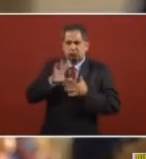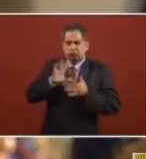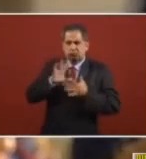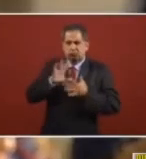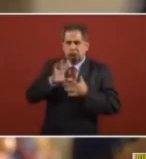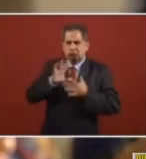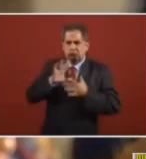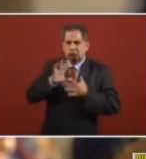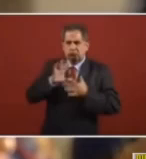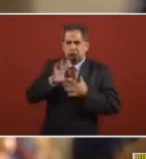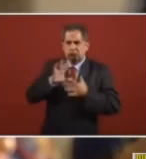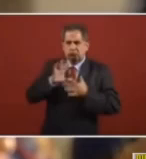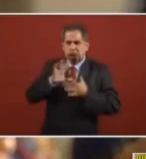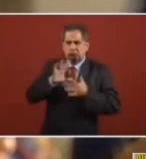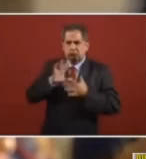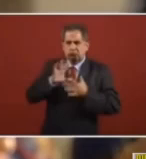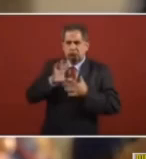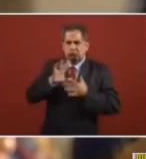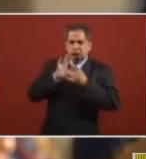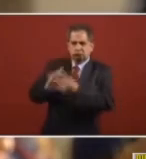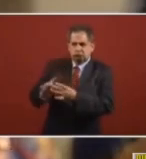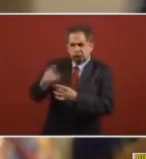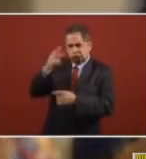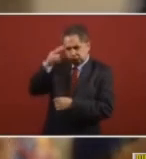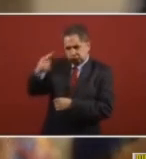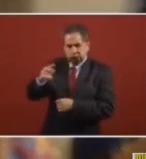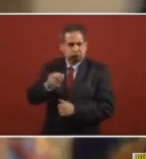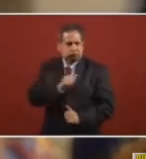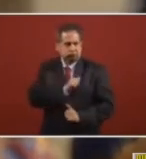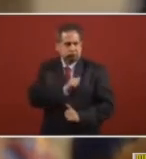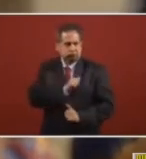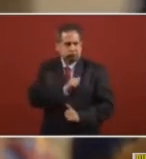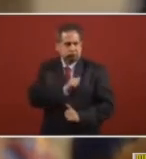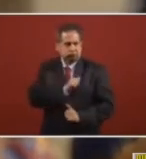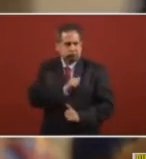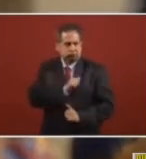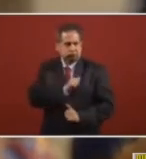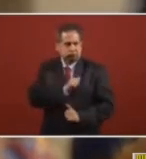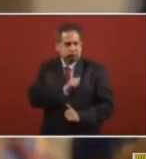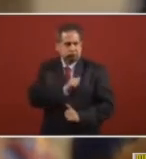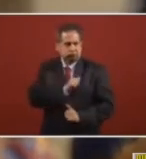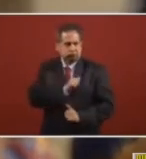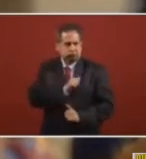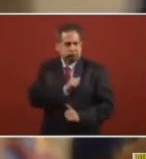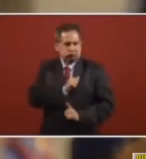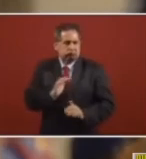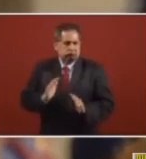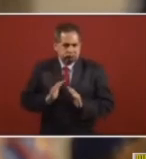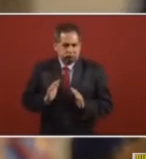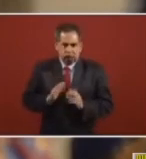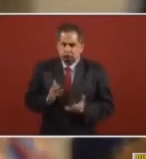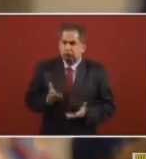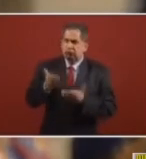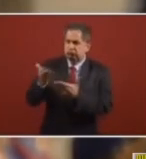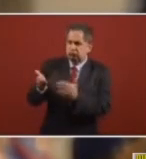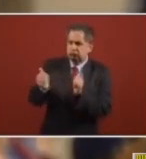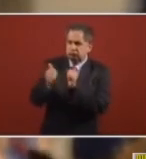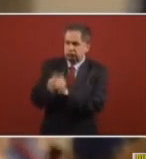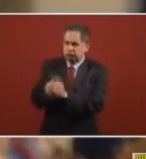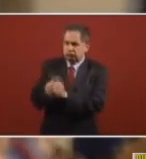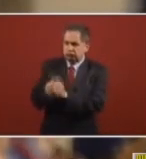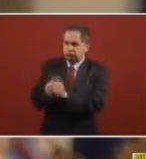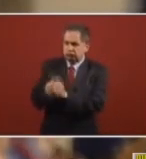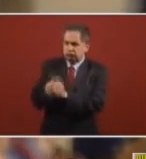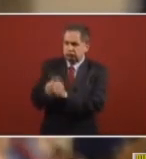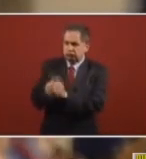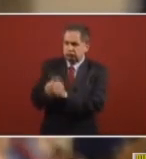ratified the commitment of Mexico el ejército mexicano and the military force de cooperar para la paz